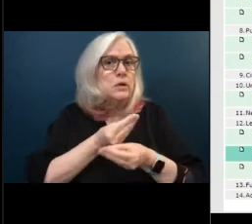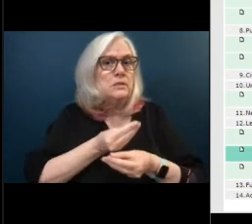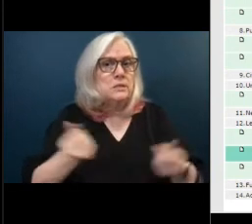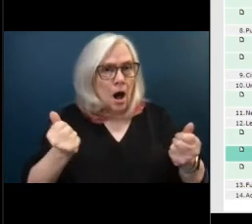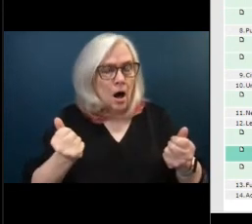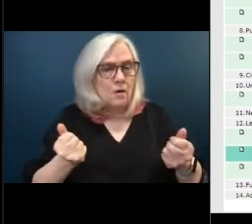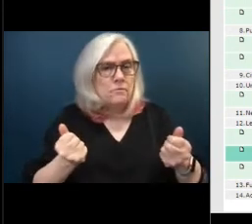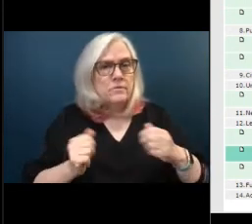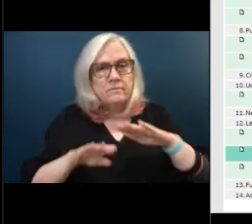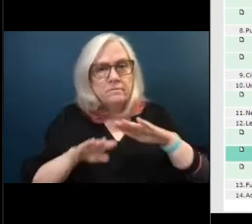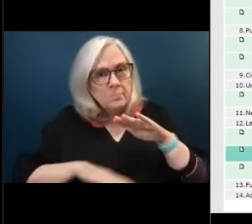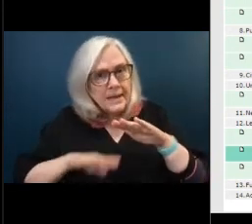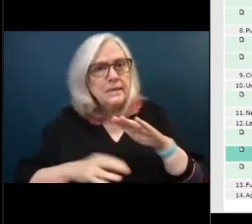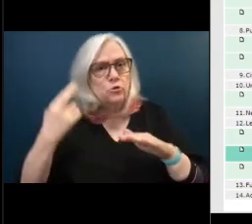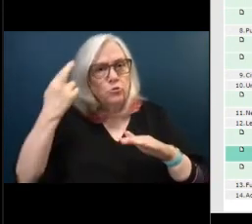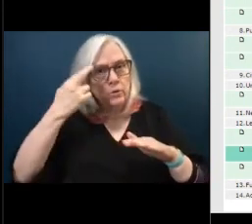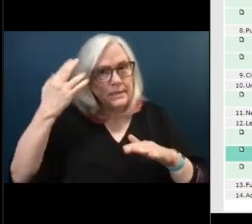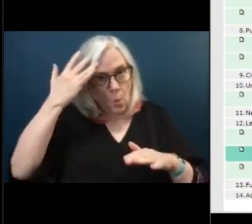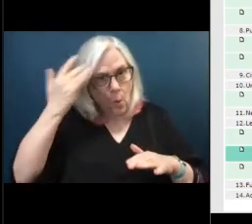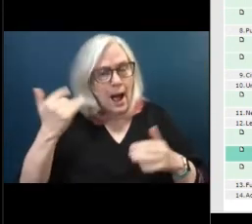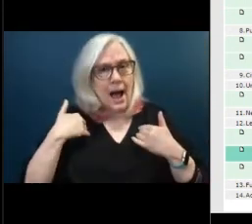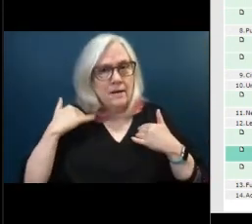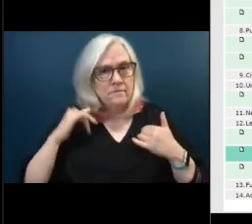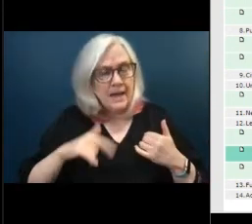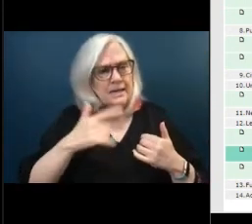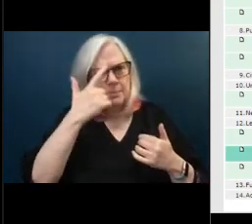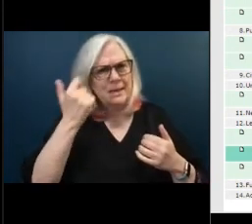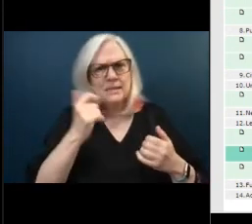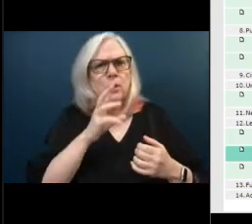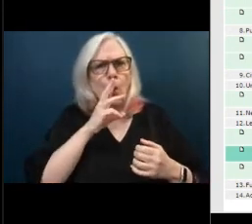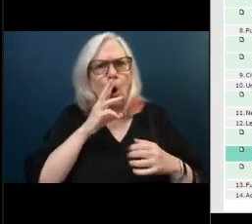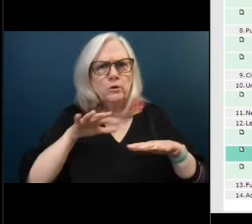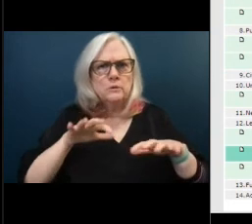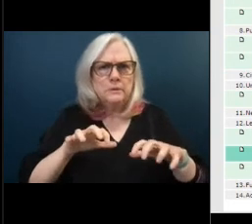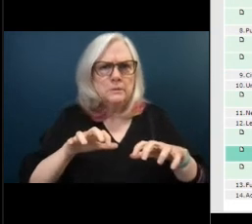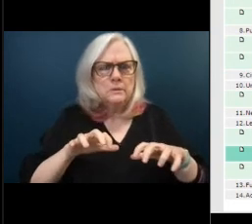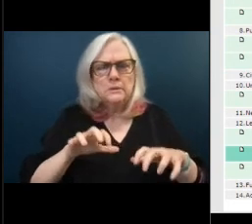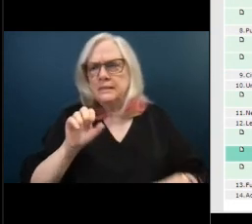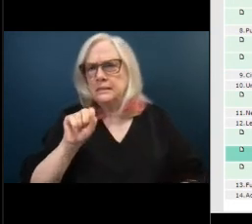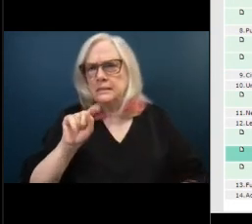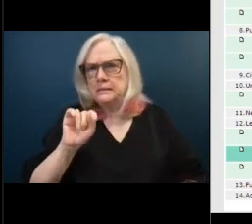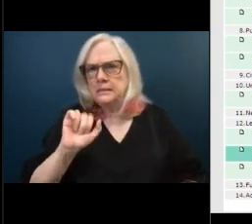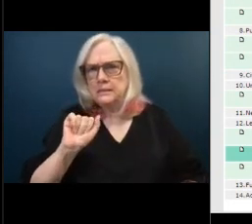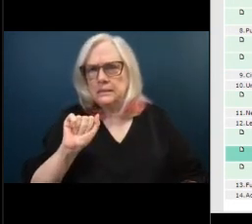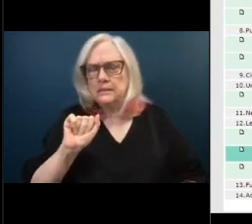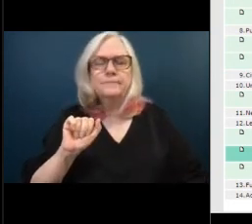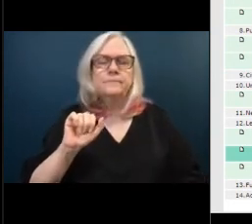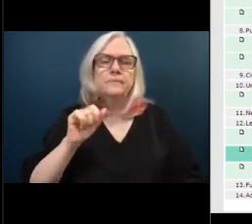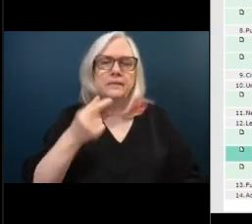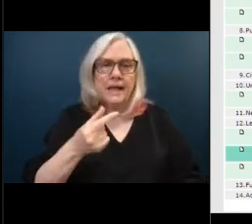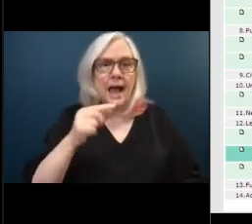place is it because the water is stagnant well i don't know so have we looked into the underlying cause